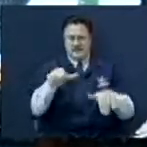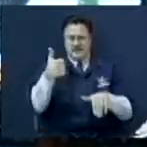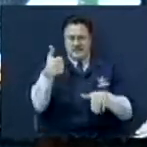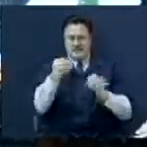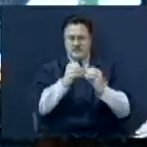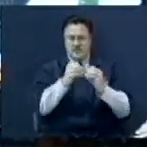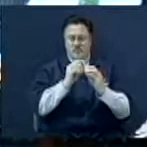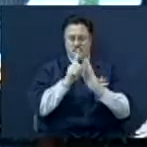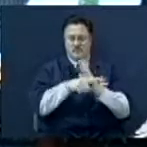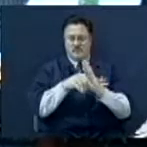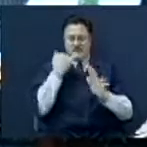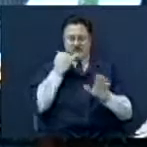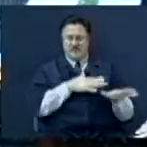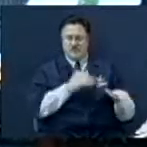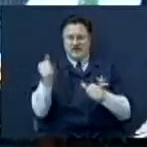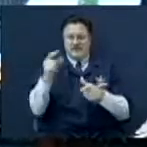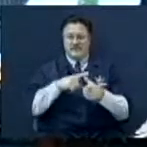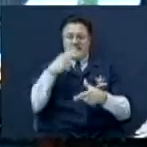If you leave, I'll call your name.